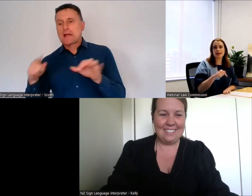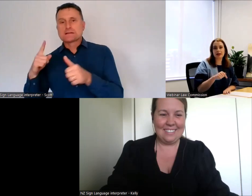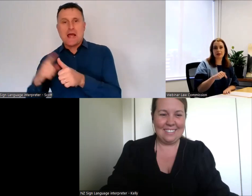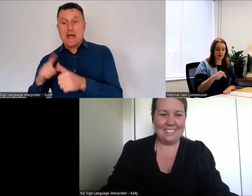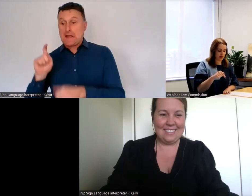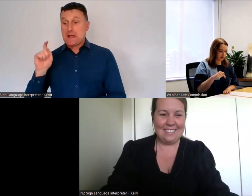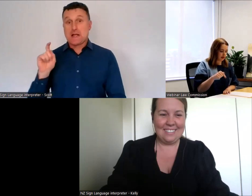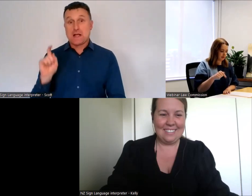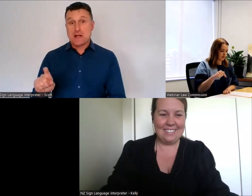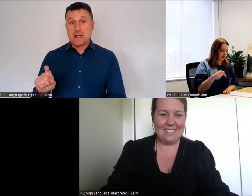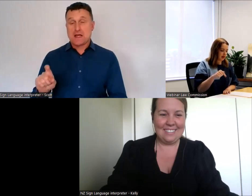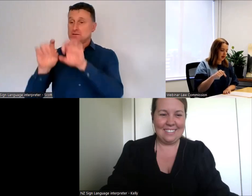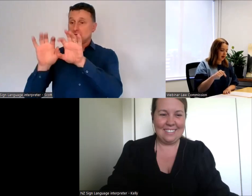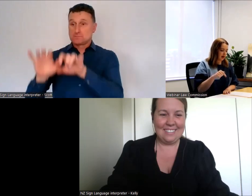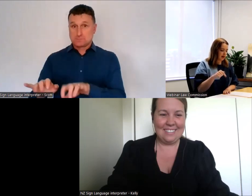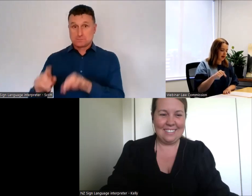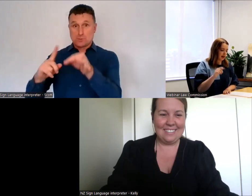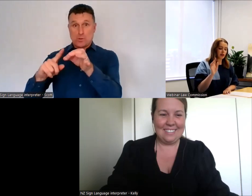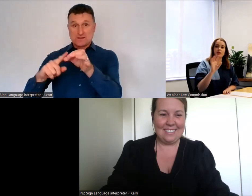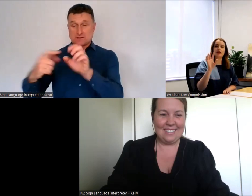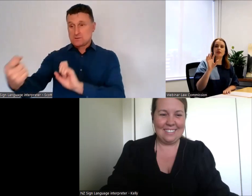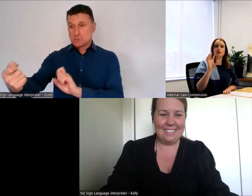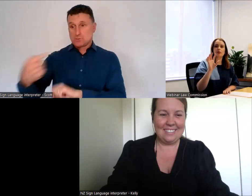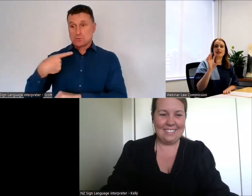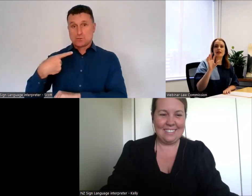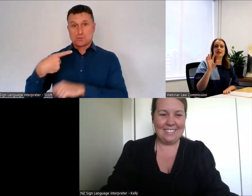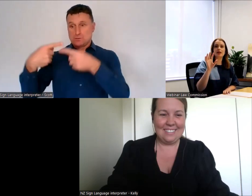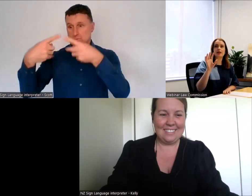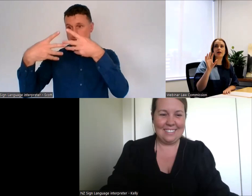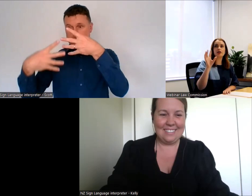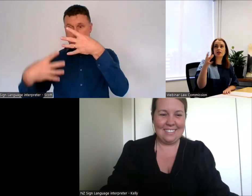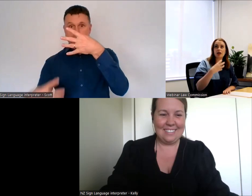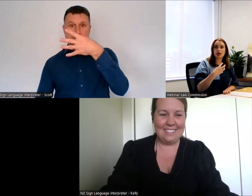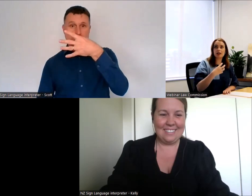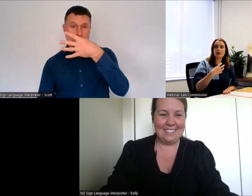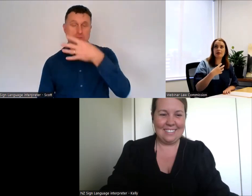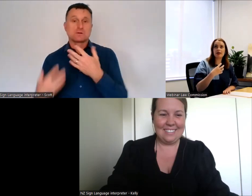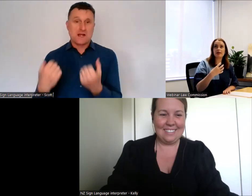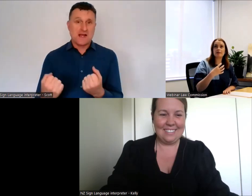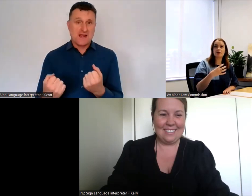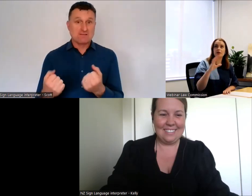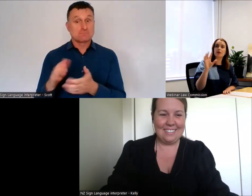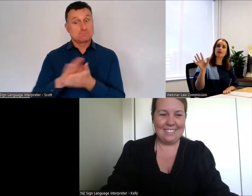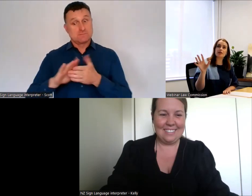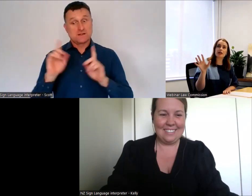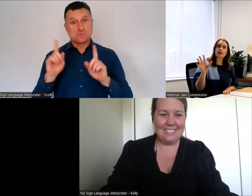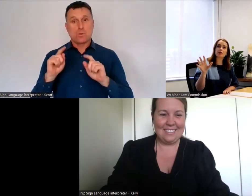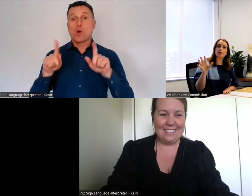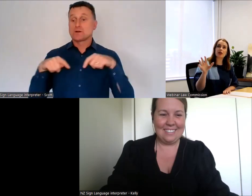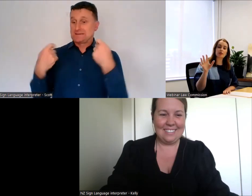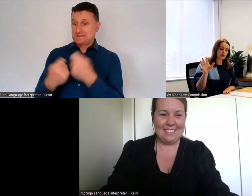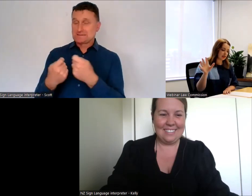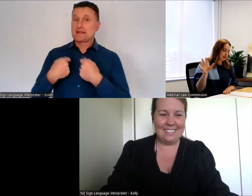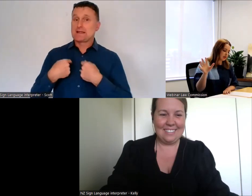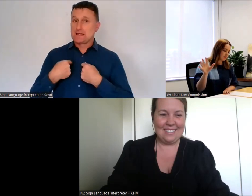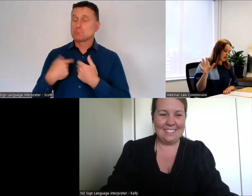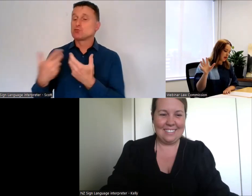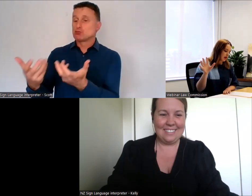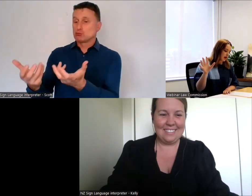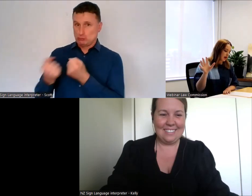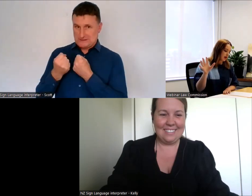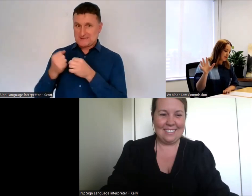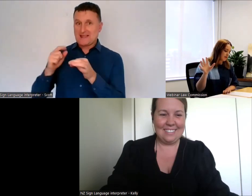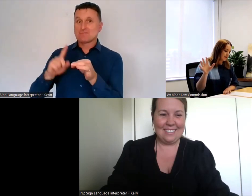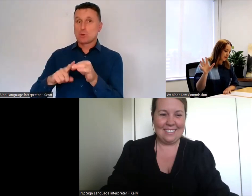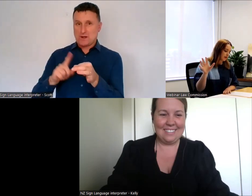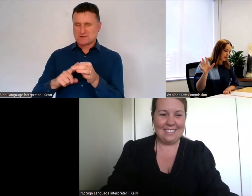and type in a question. And those questions will be sent just to our team so other attendees won't be able to see them.